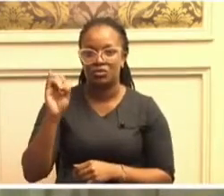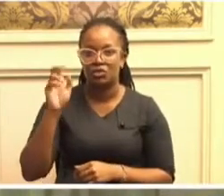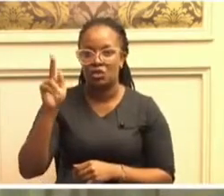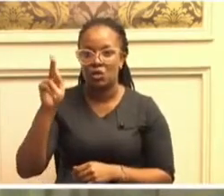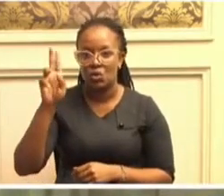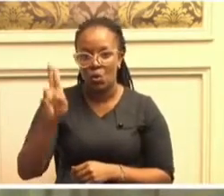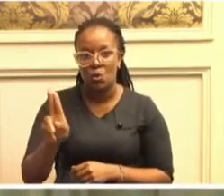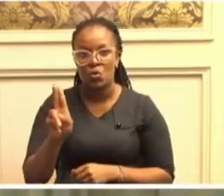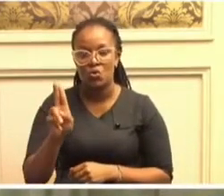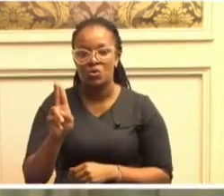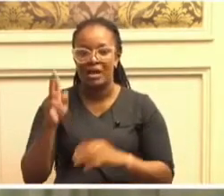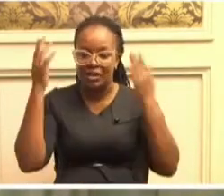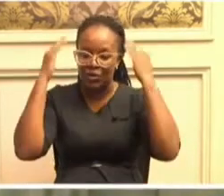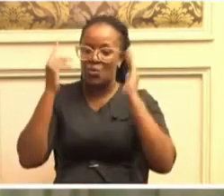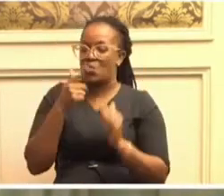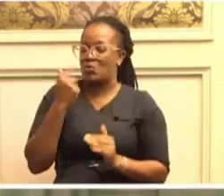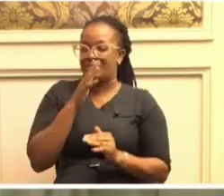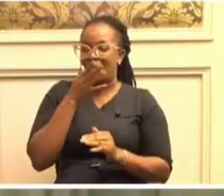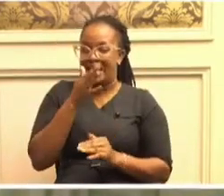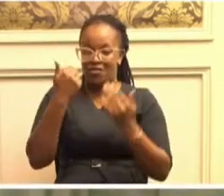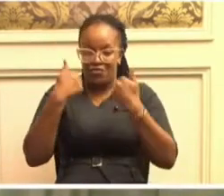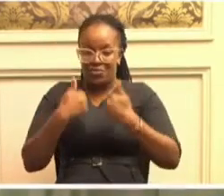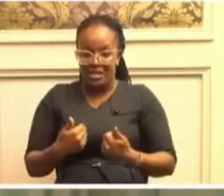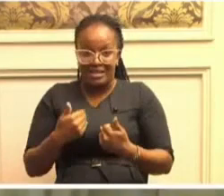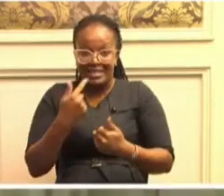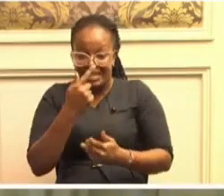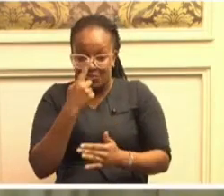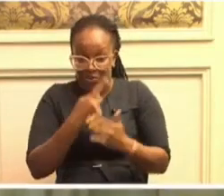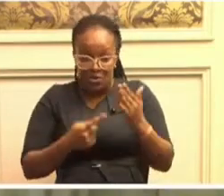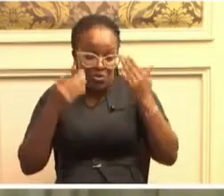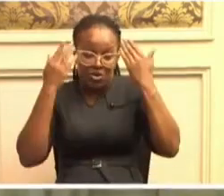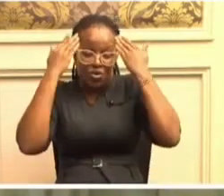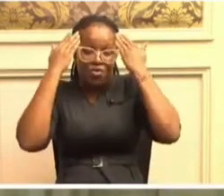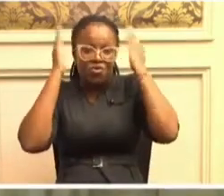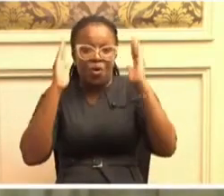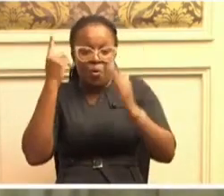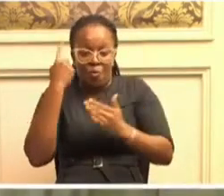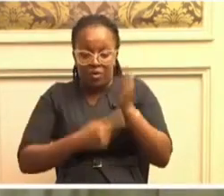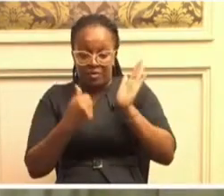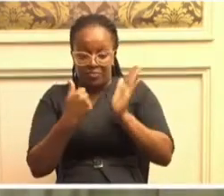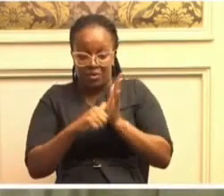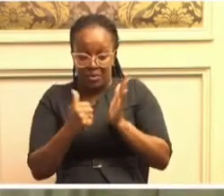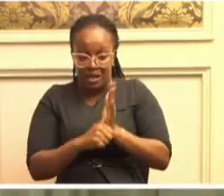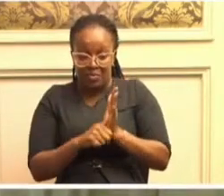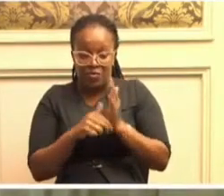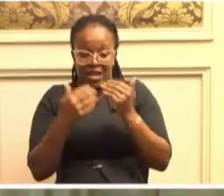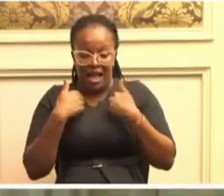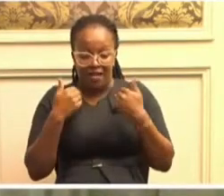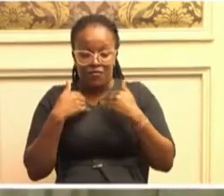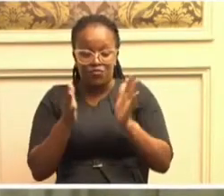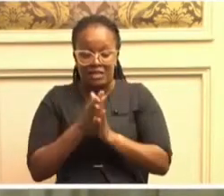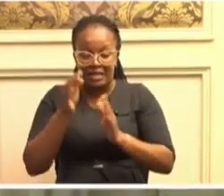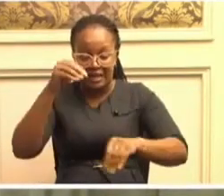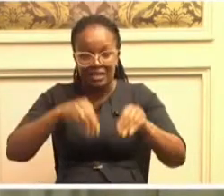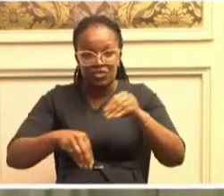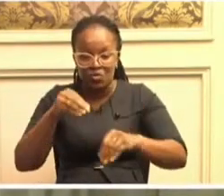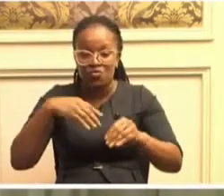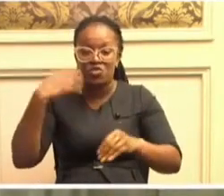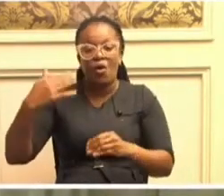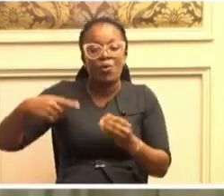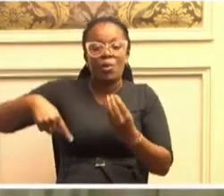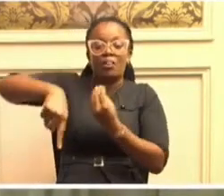speaking to. She says, don't seem to know what the problem is with our elections. We keep going in circles.